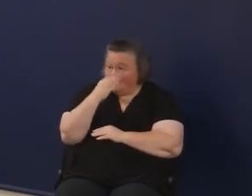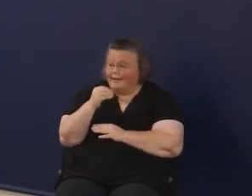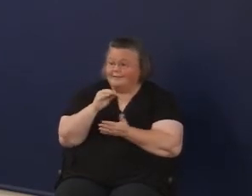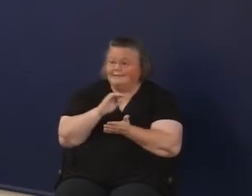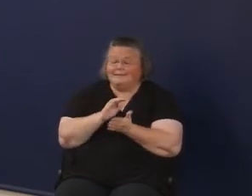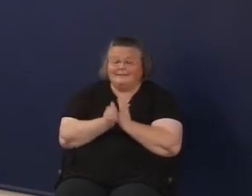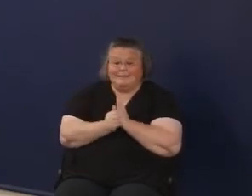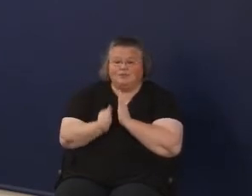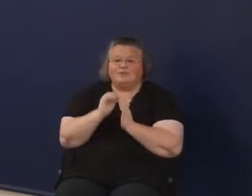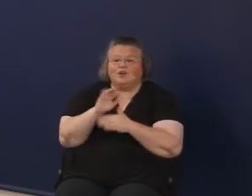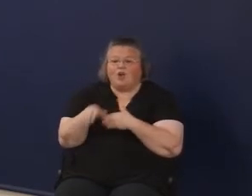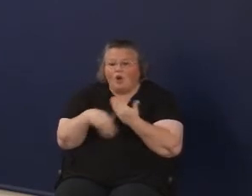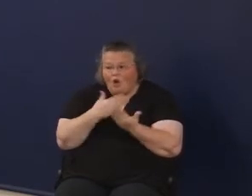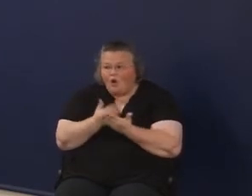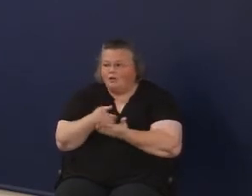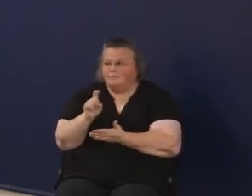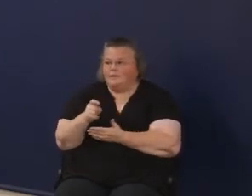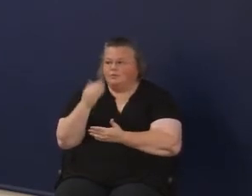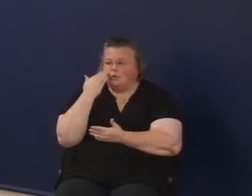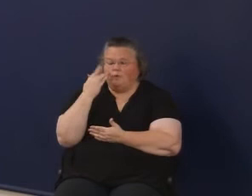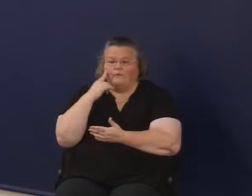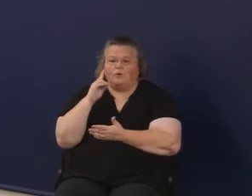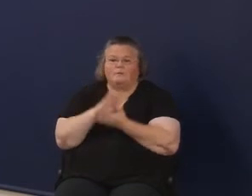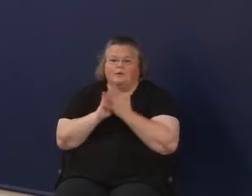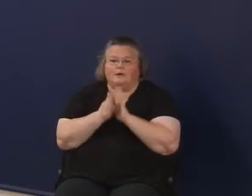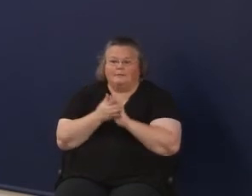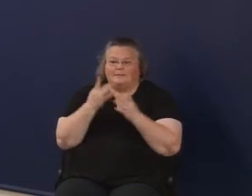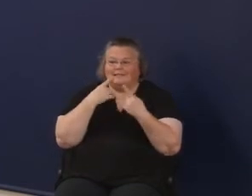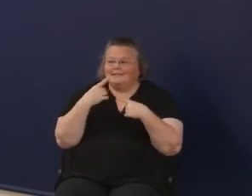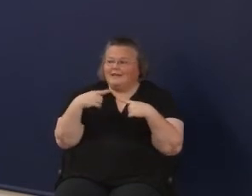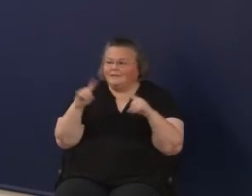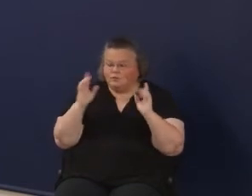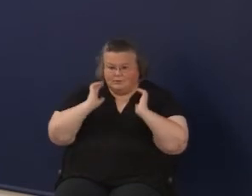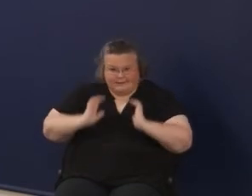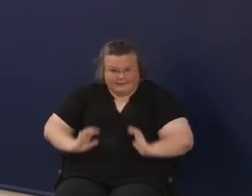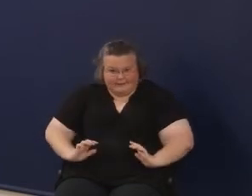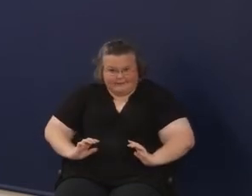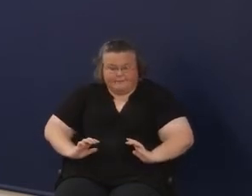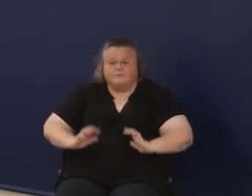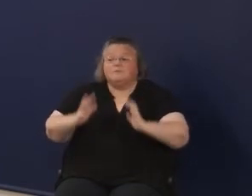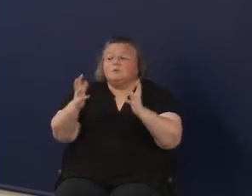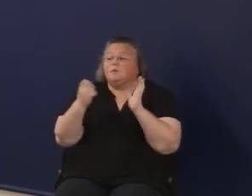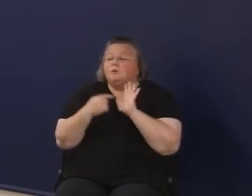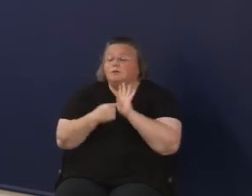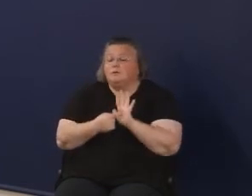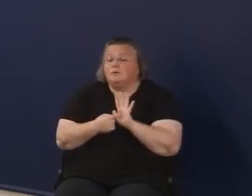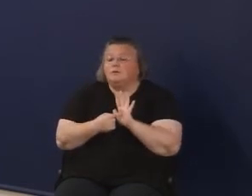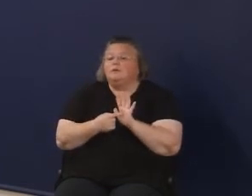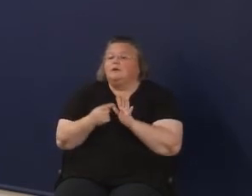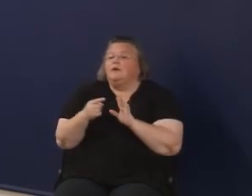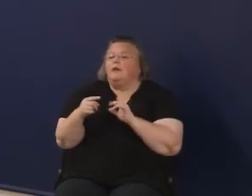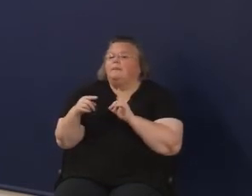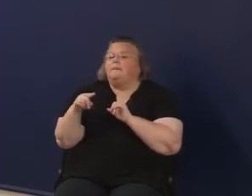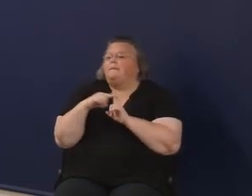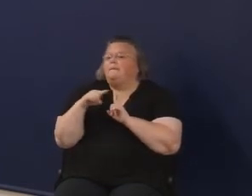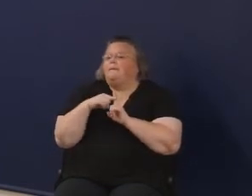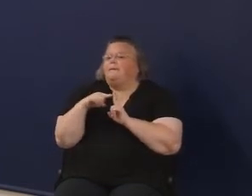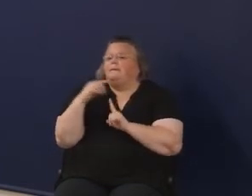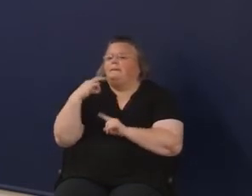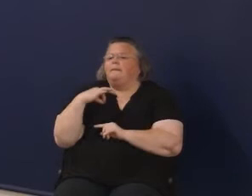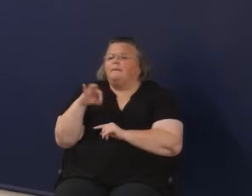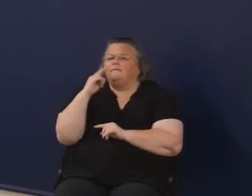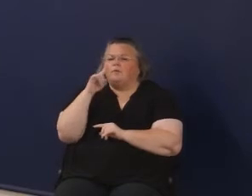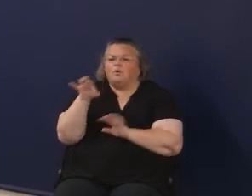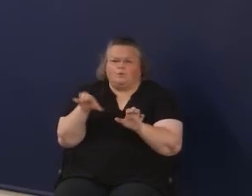need to become successful citizens. We'd like to put forth for your consideration a couple of advantages to doing so